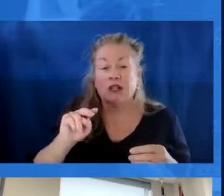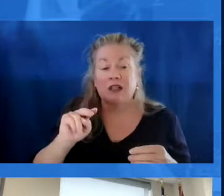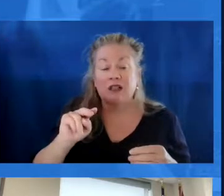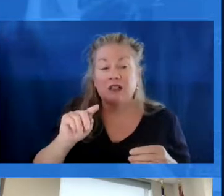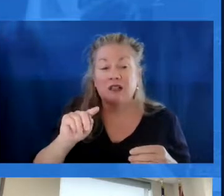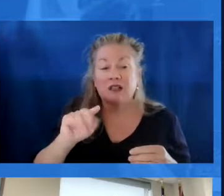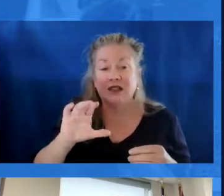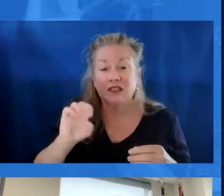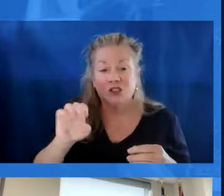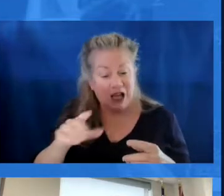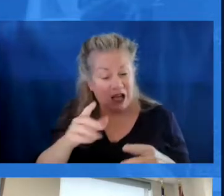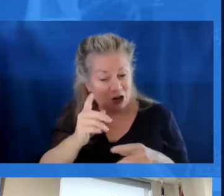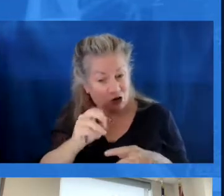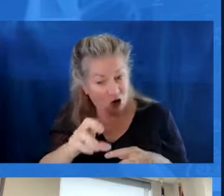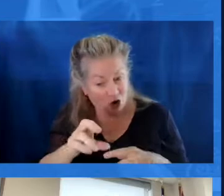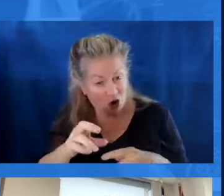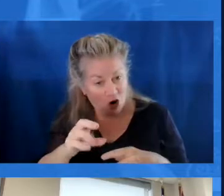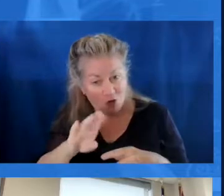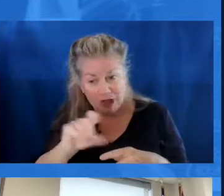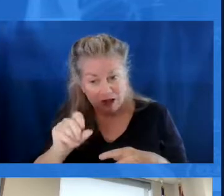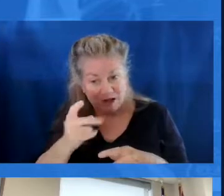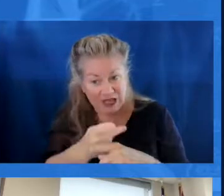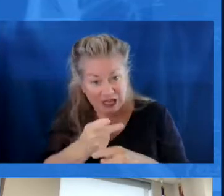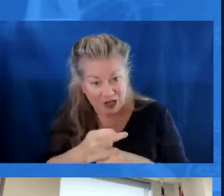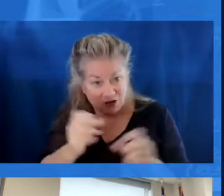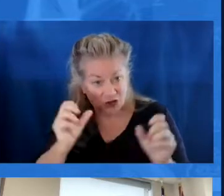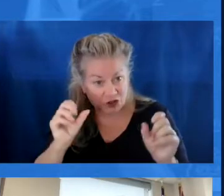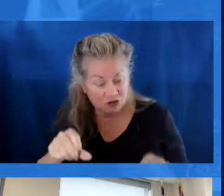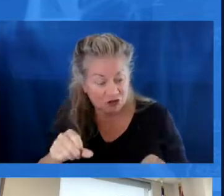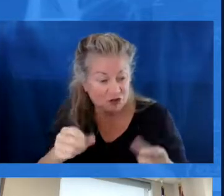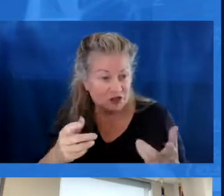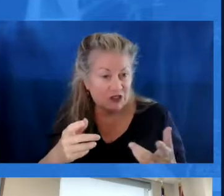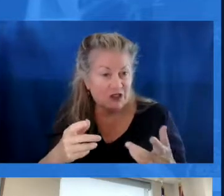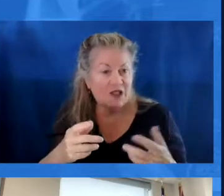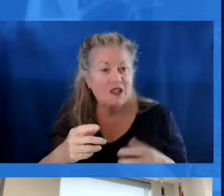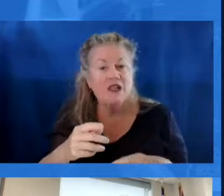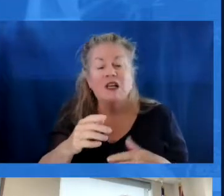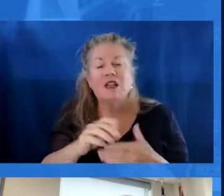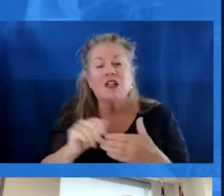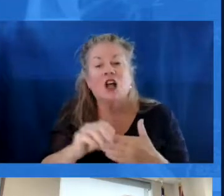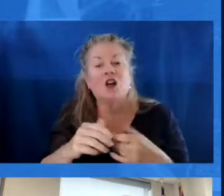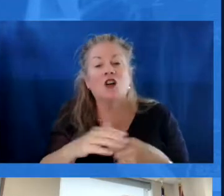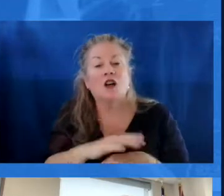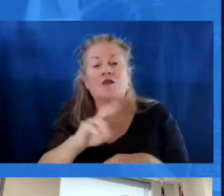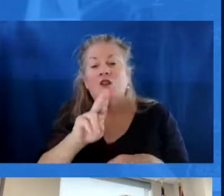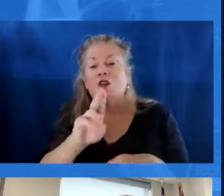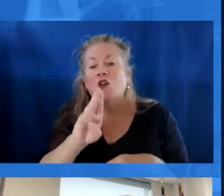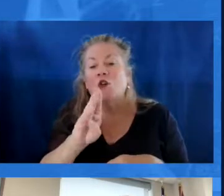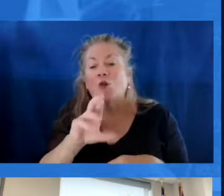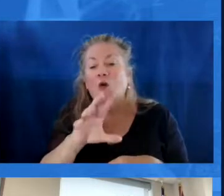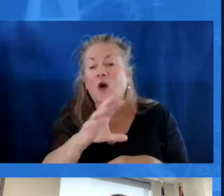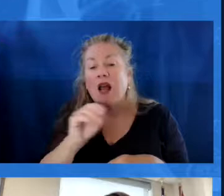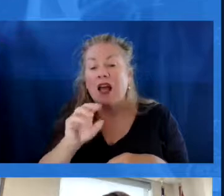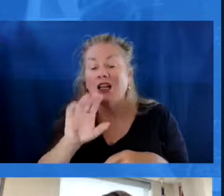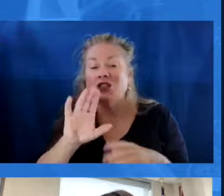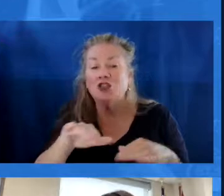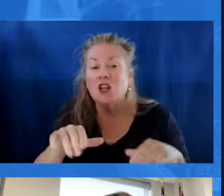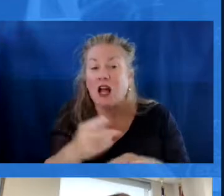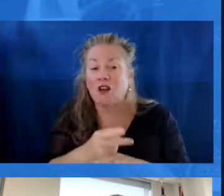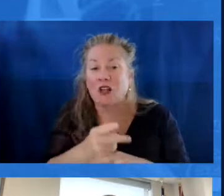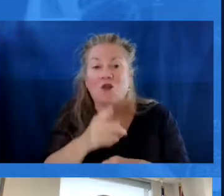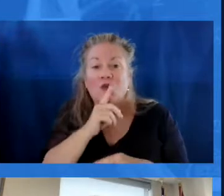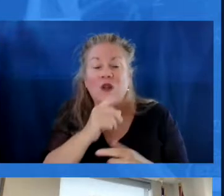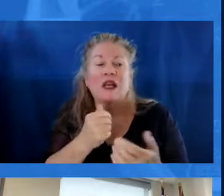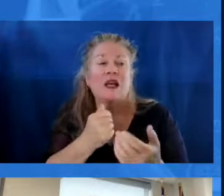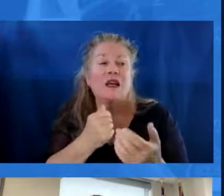she's able to have her car bills taken care of. She was able to have the apprenticeship dollars cover her Uber and childcare.